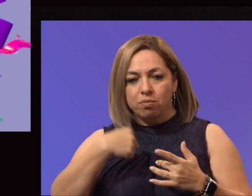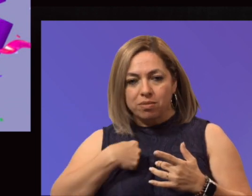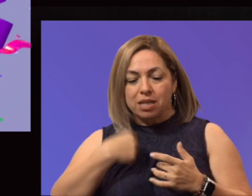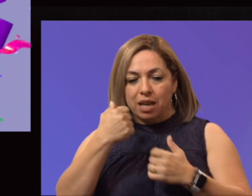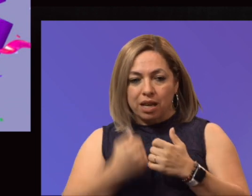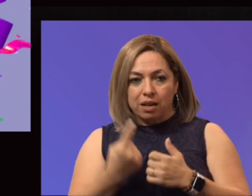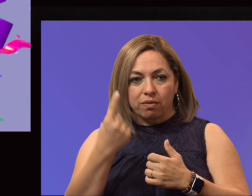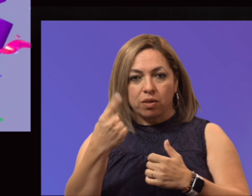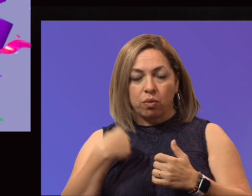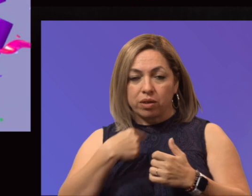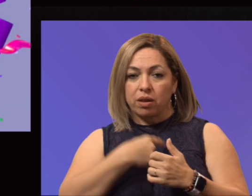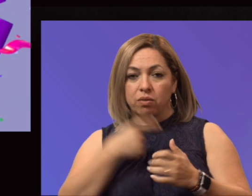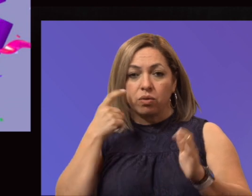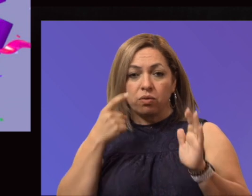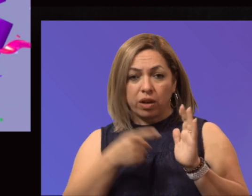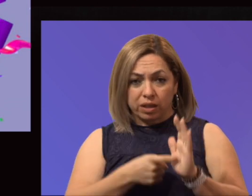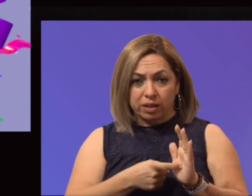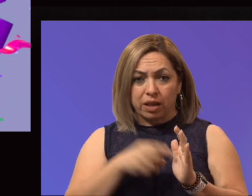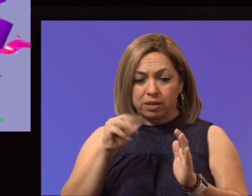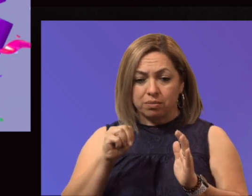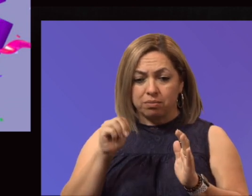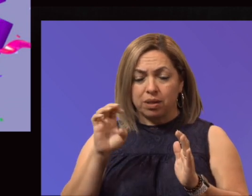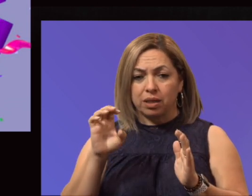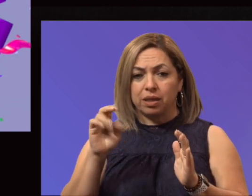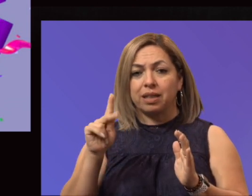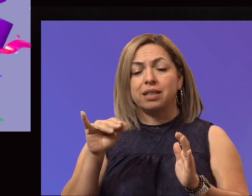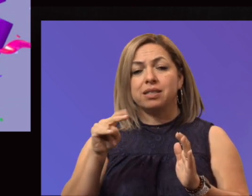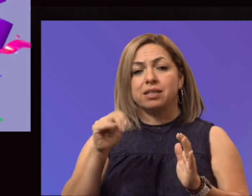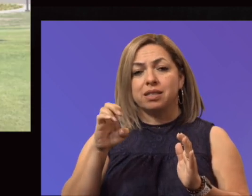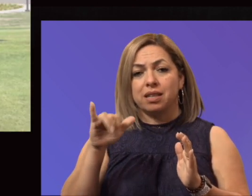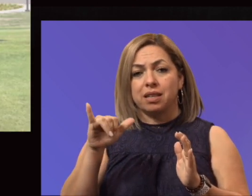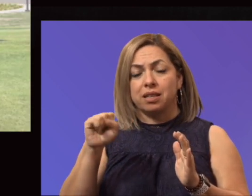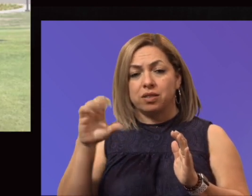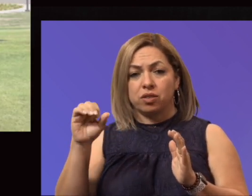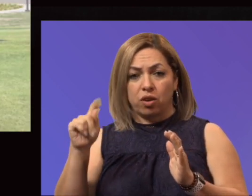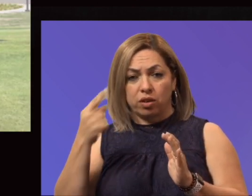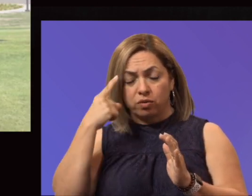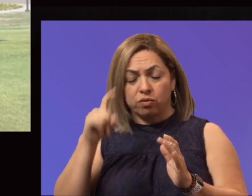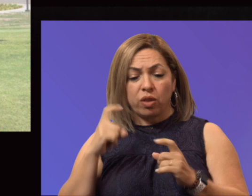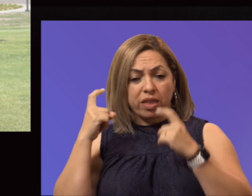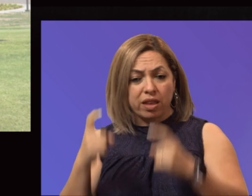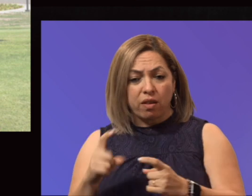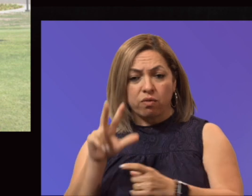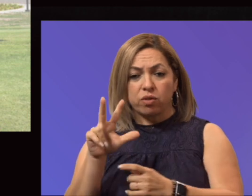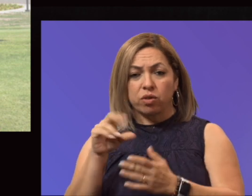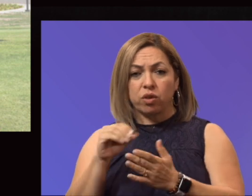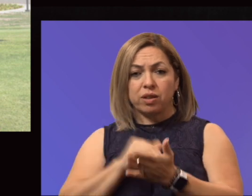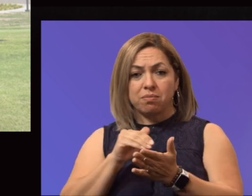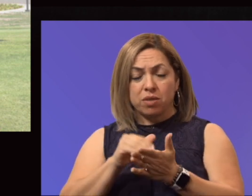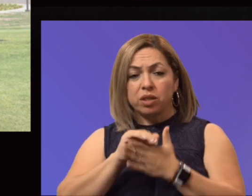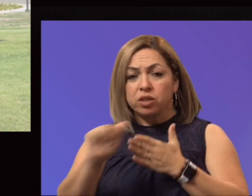by Mackenzie Scott with a $30 million gift to the institution. So what's important?